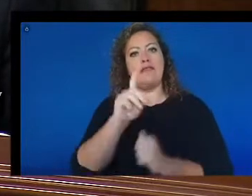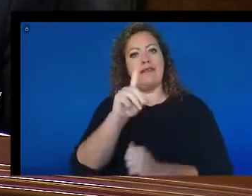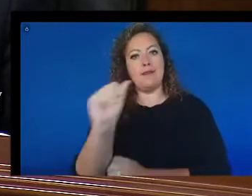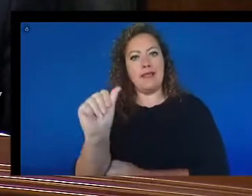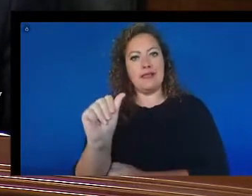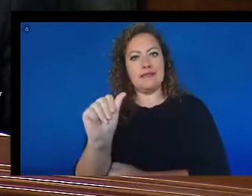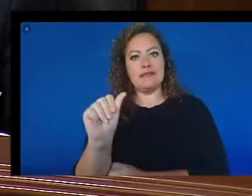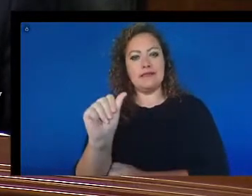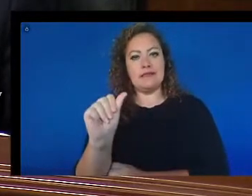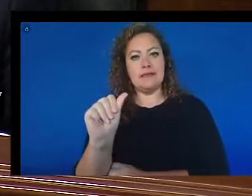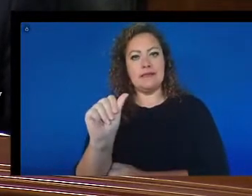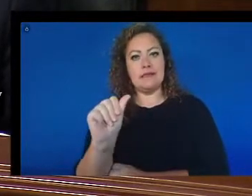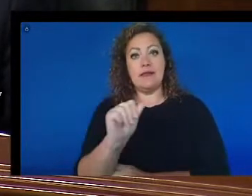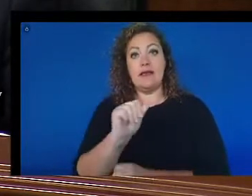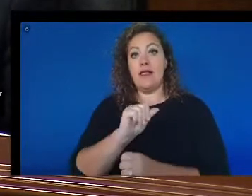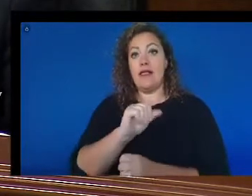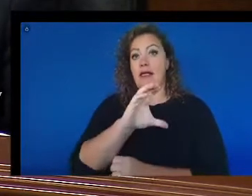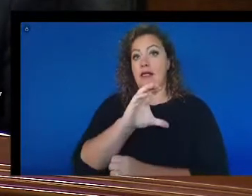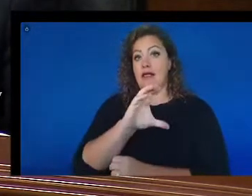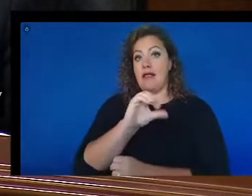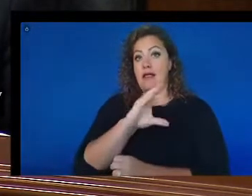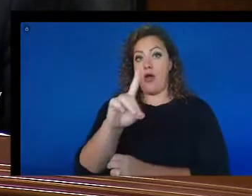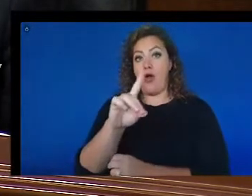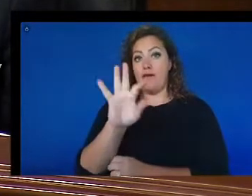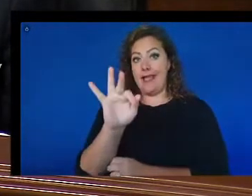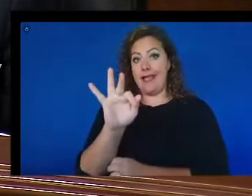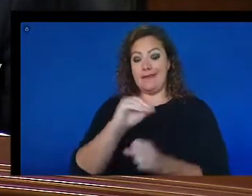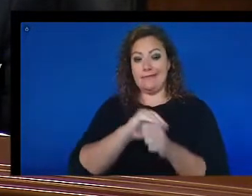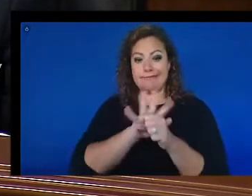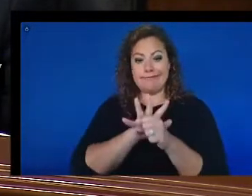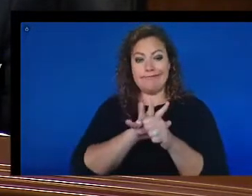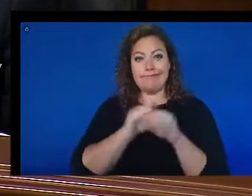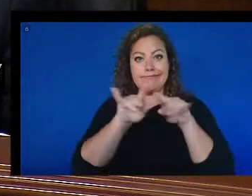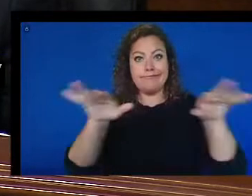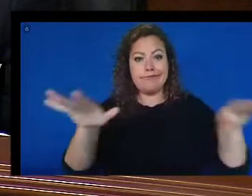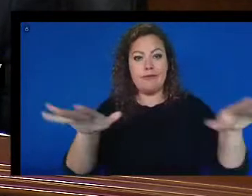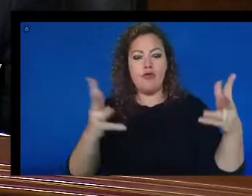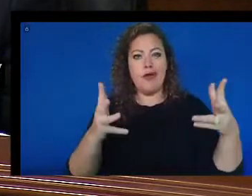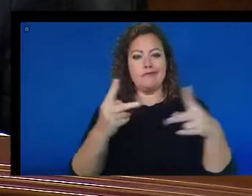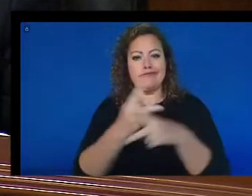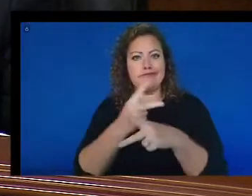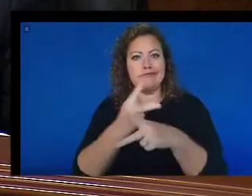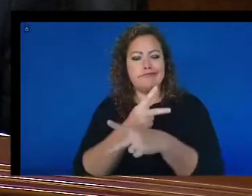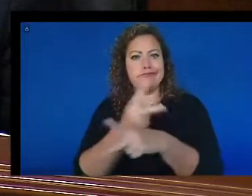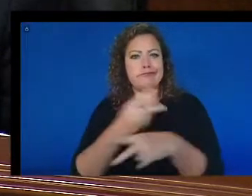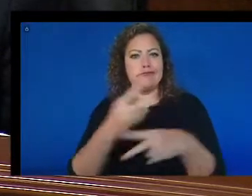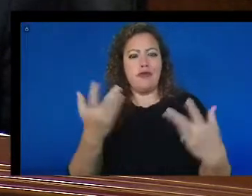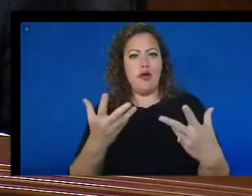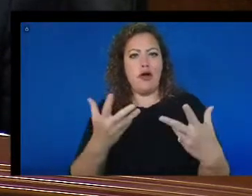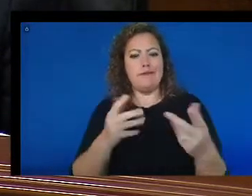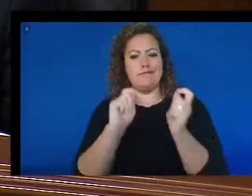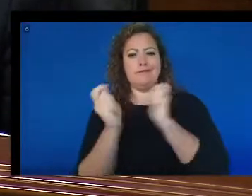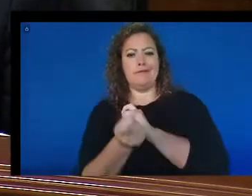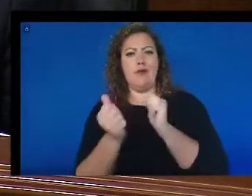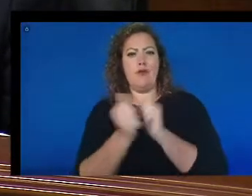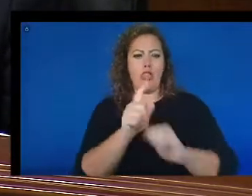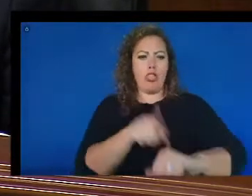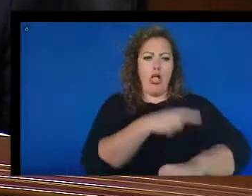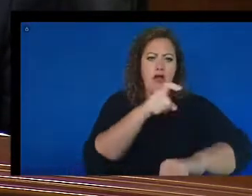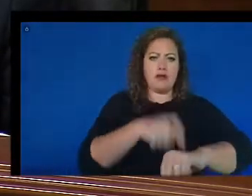The COVID-19 pandemic accelerated a long-term shift in delivering government services using